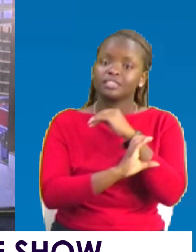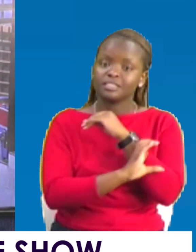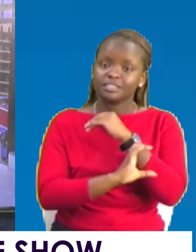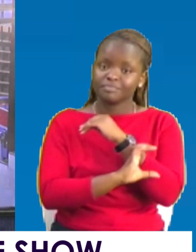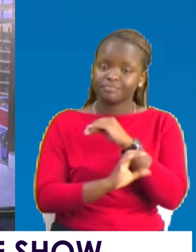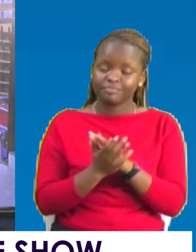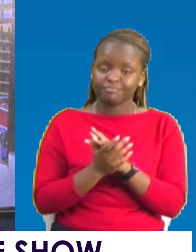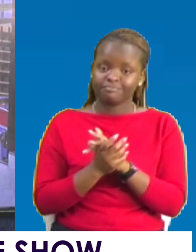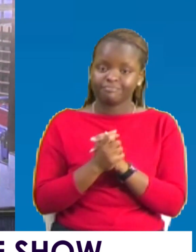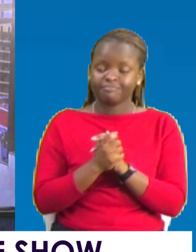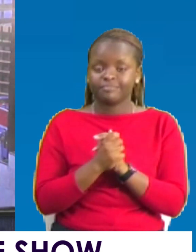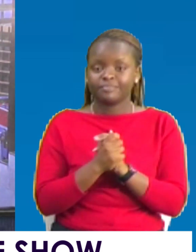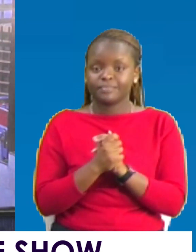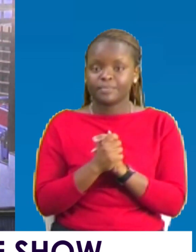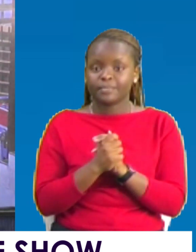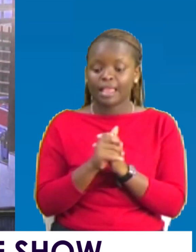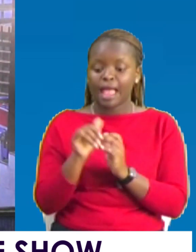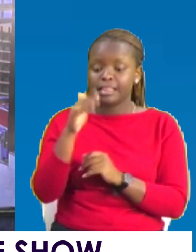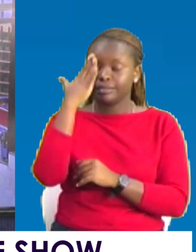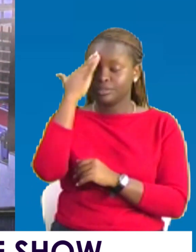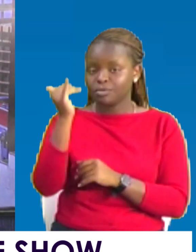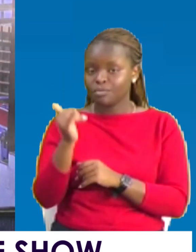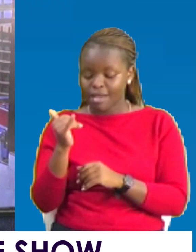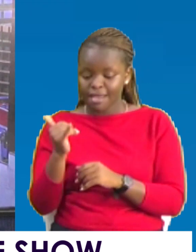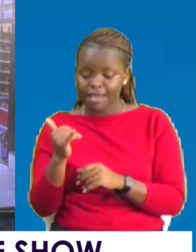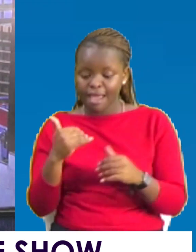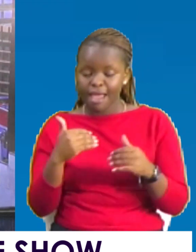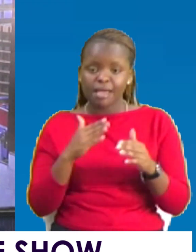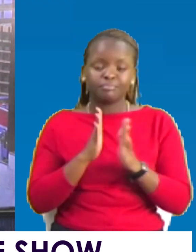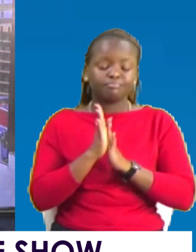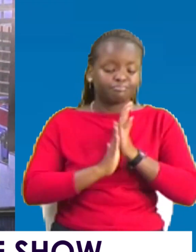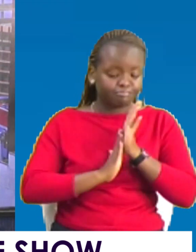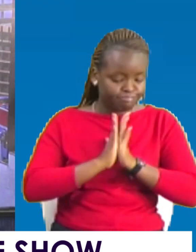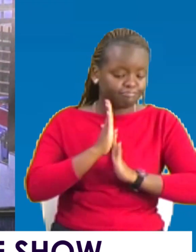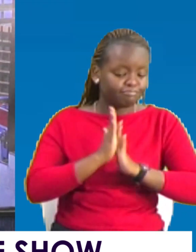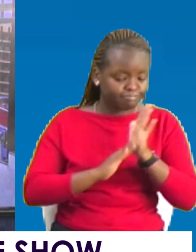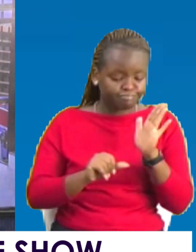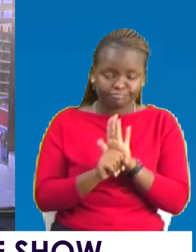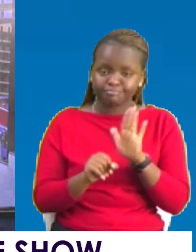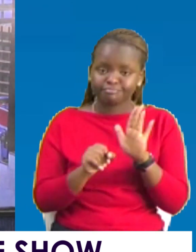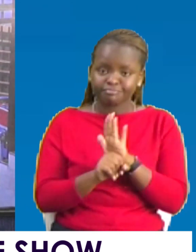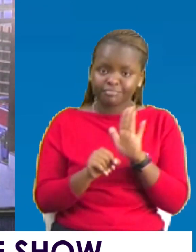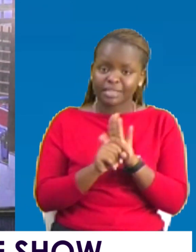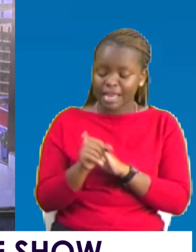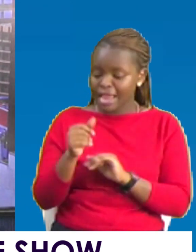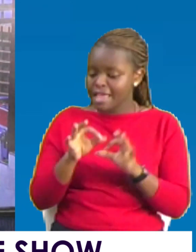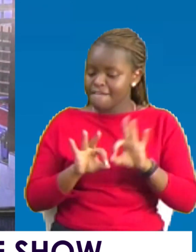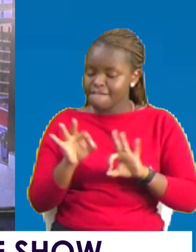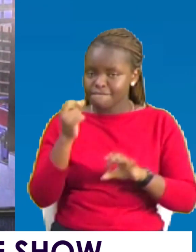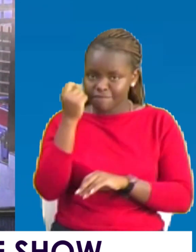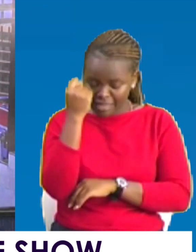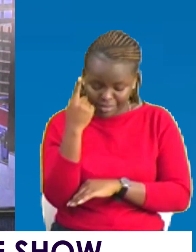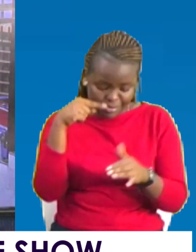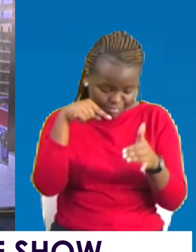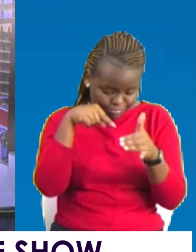the destiny of a continent. That is why I am talking with a lot of passion. If only you understood the depth of this matter.